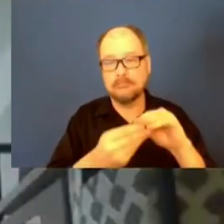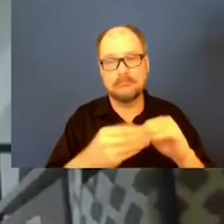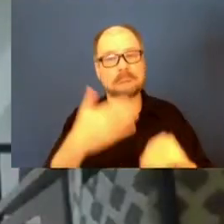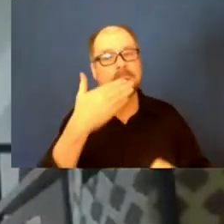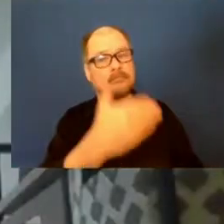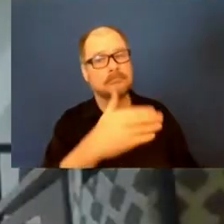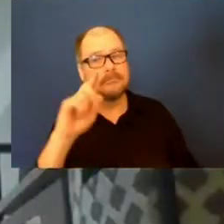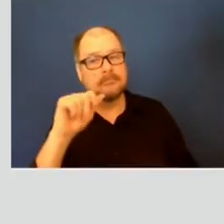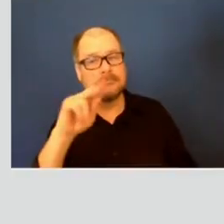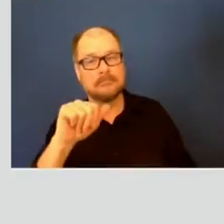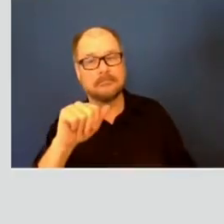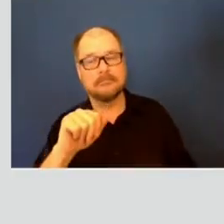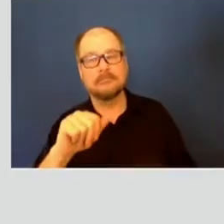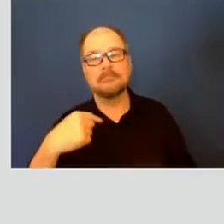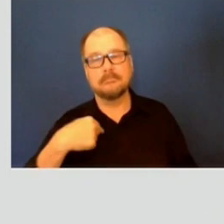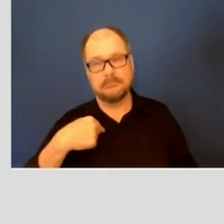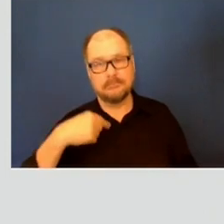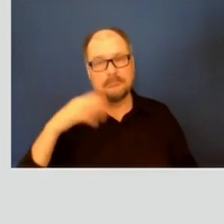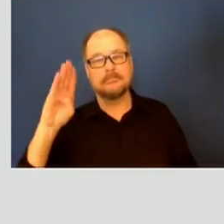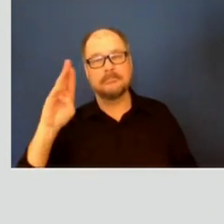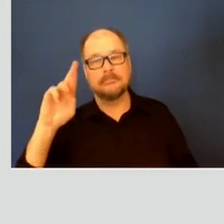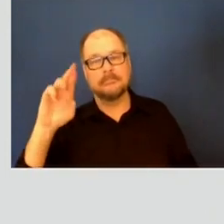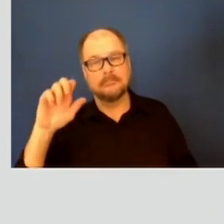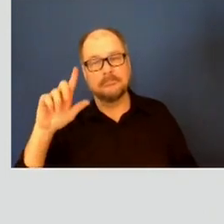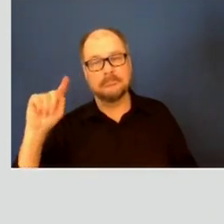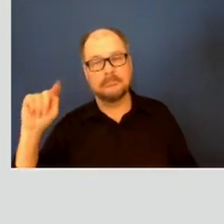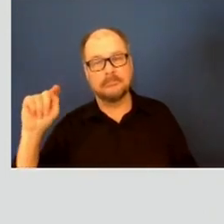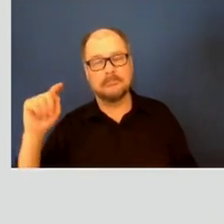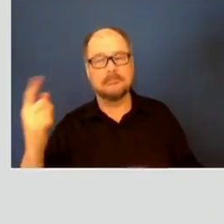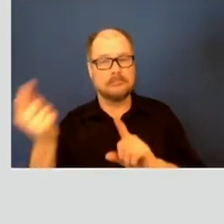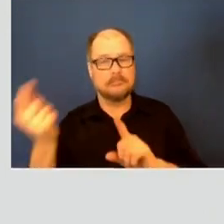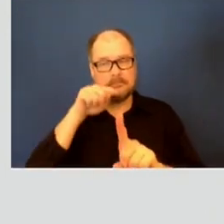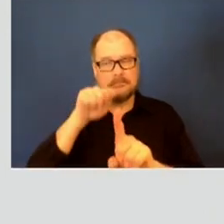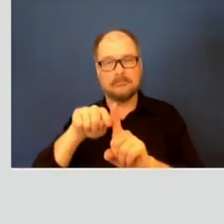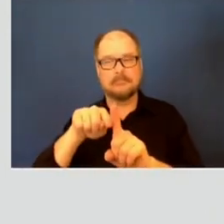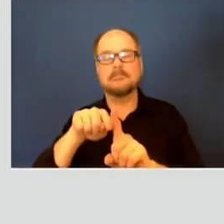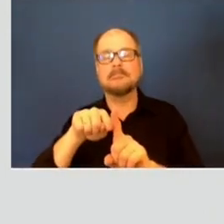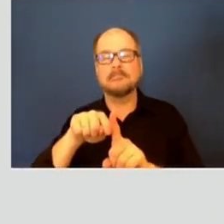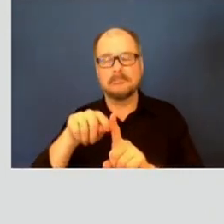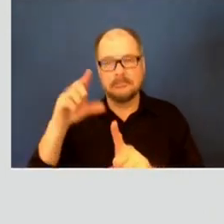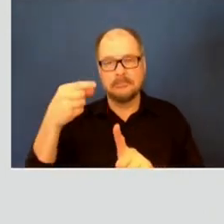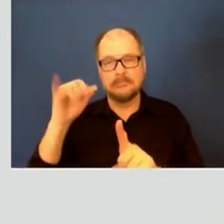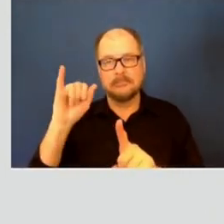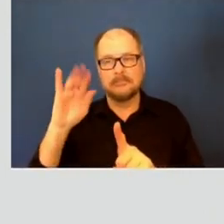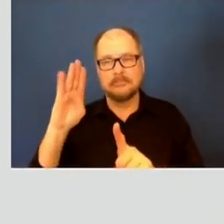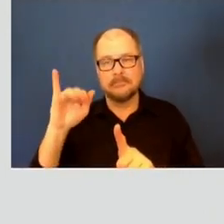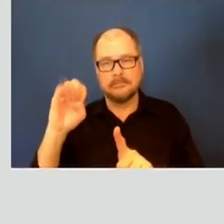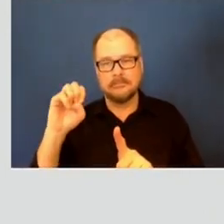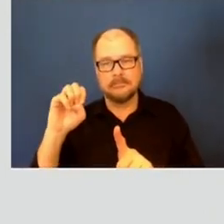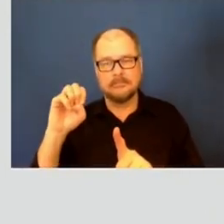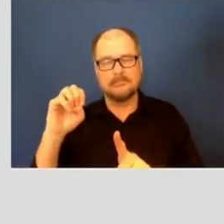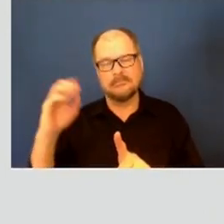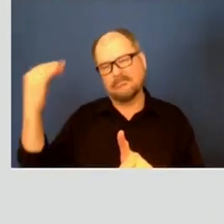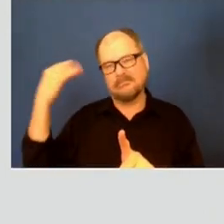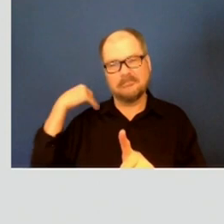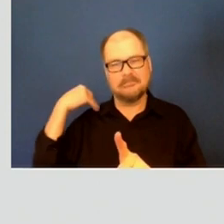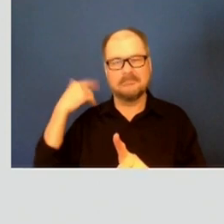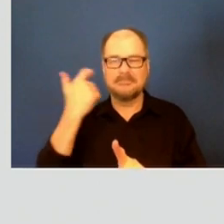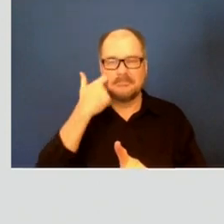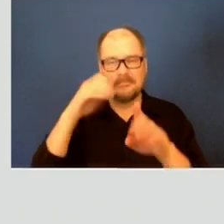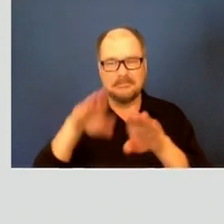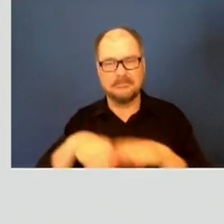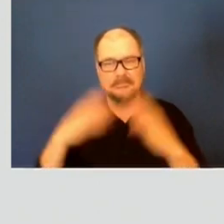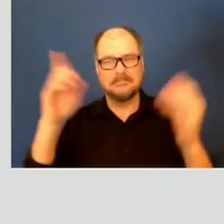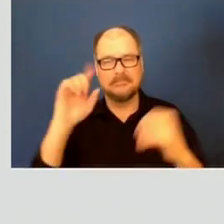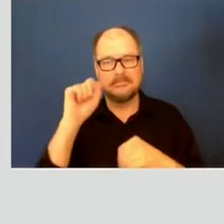Gibby, I want to go back. This is Brett again. I want to go back to Hunter's question earlier to start the press conference. And I know we're